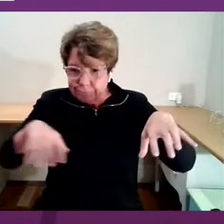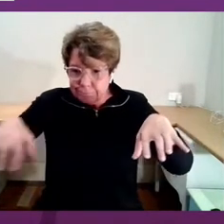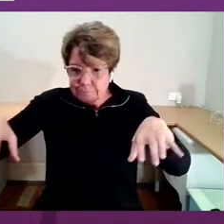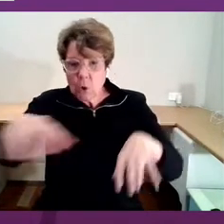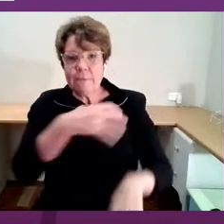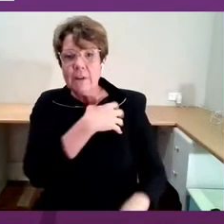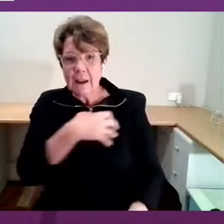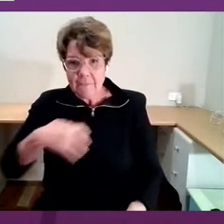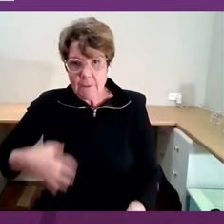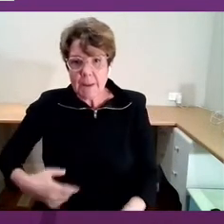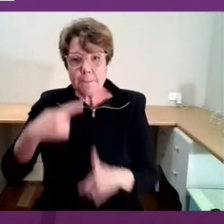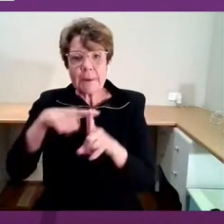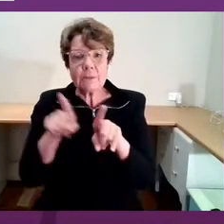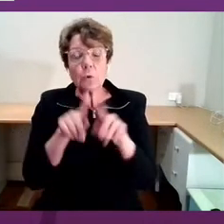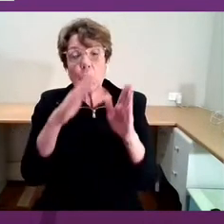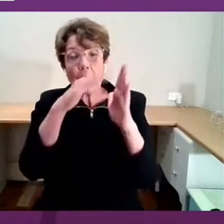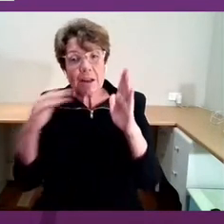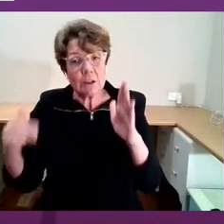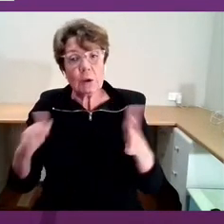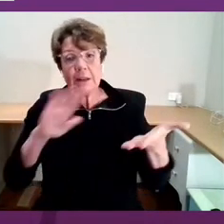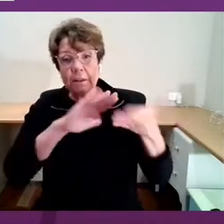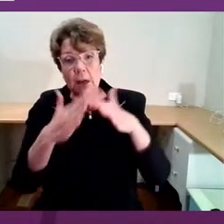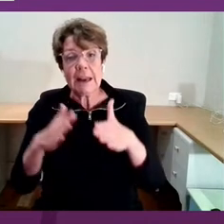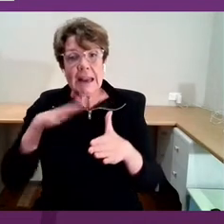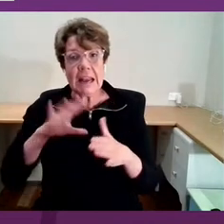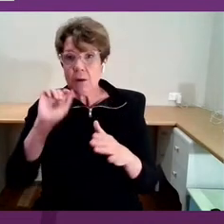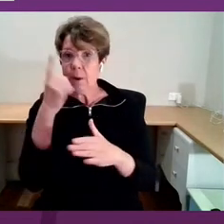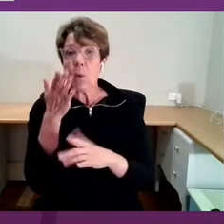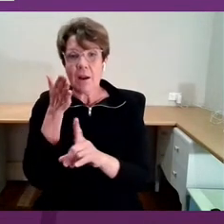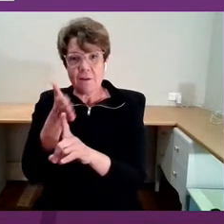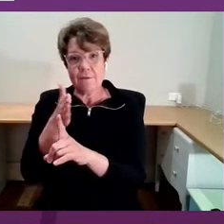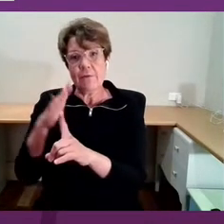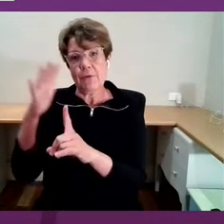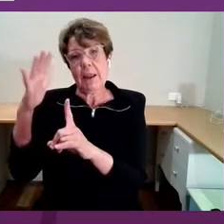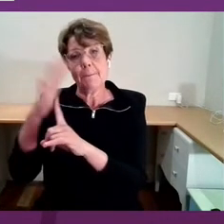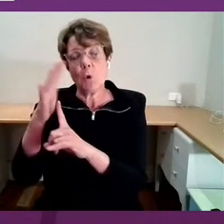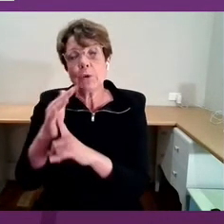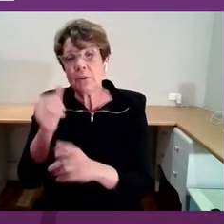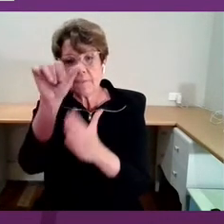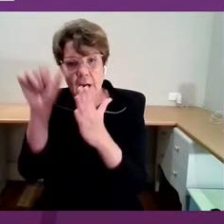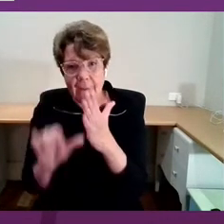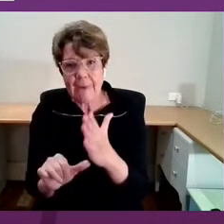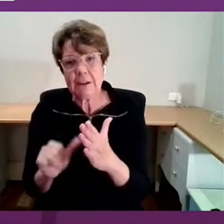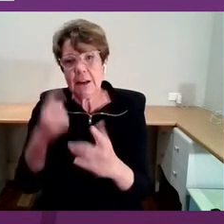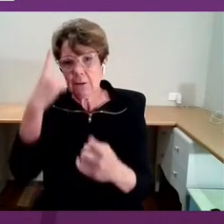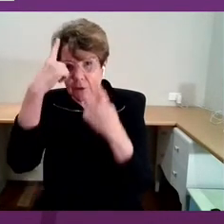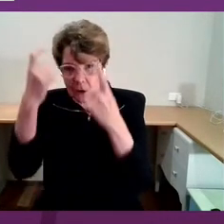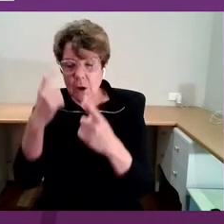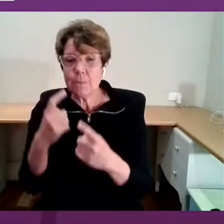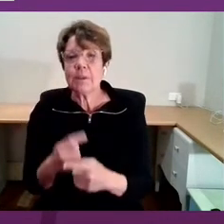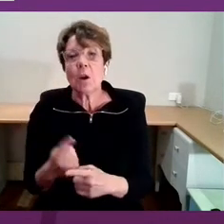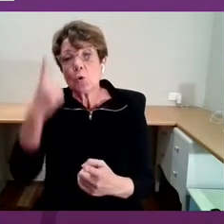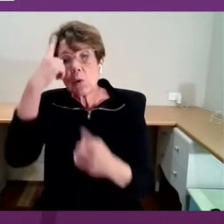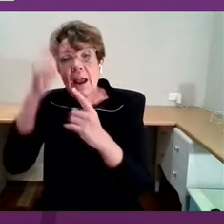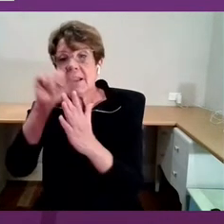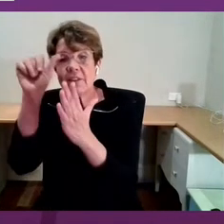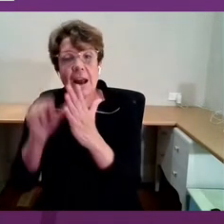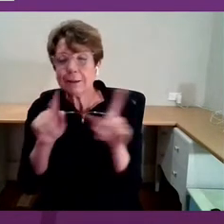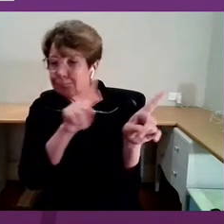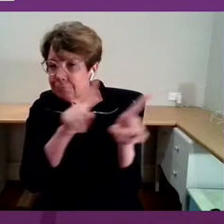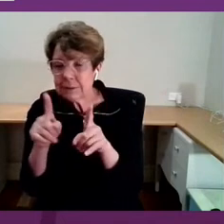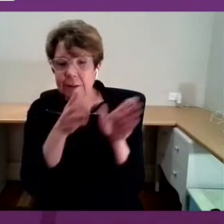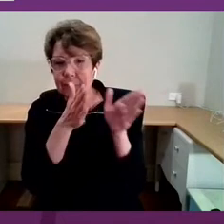as industry and society, need to be aware of its importance. Creative arts in all its forms need to be strengthened,